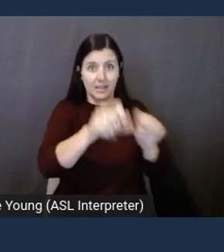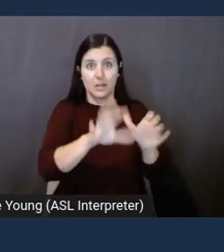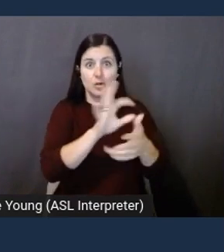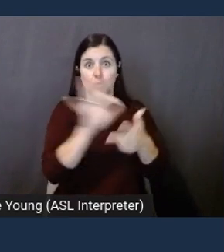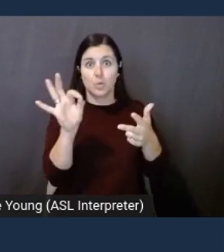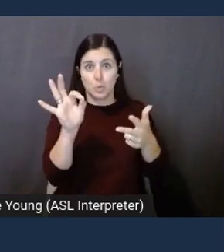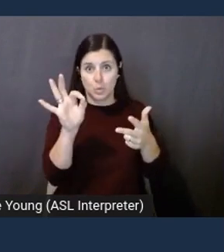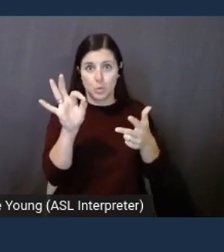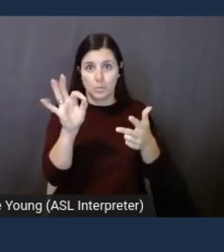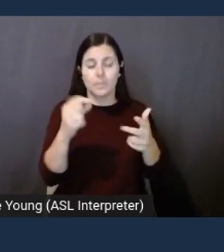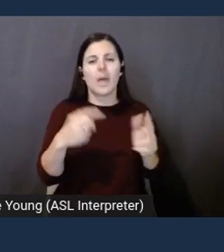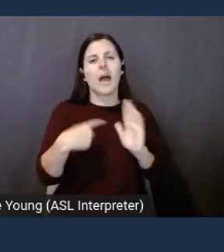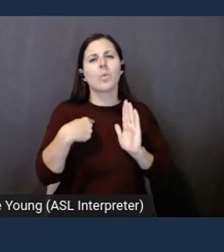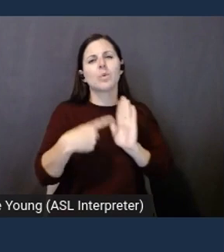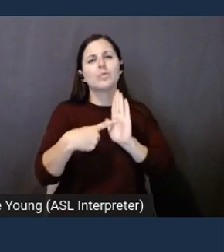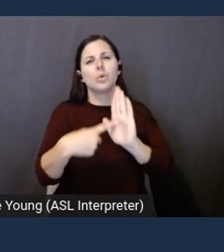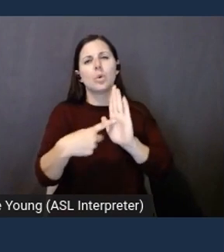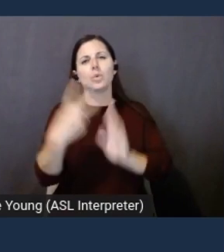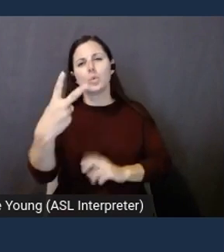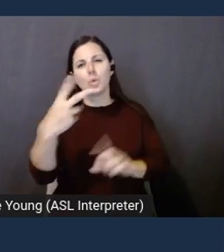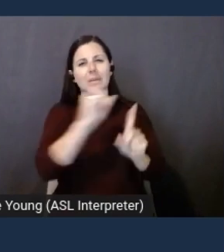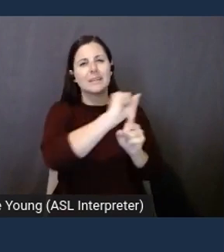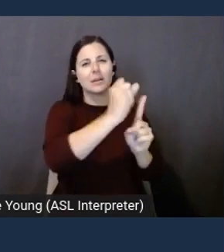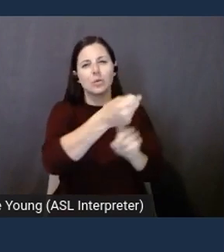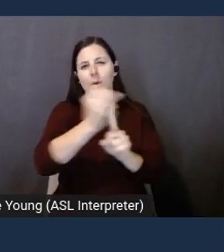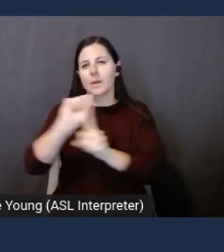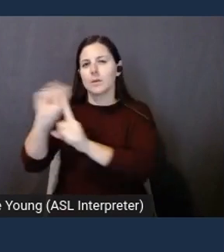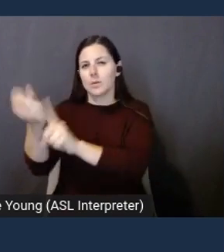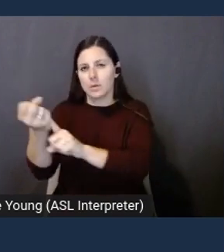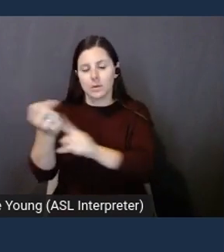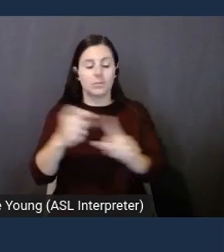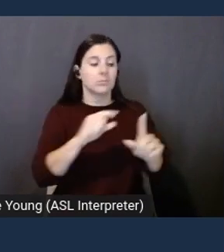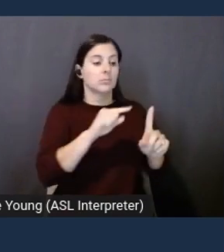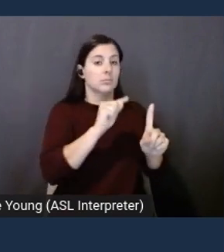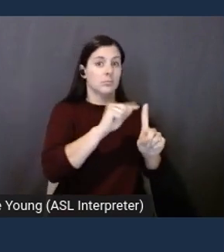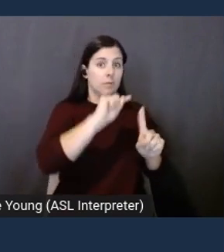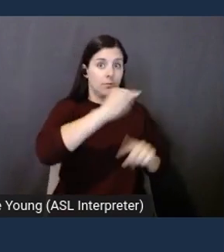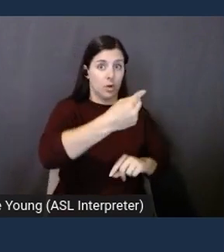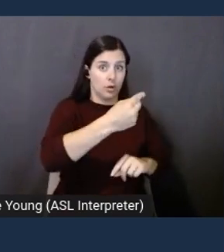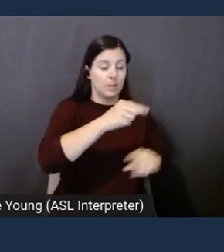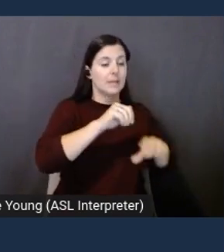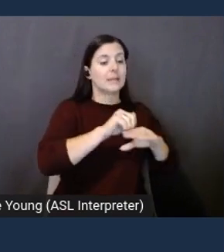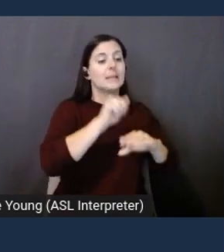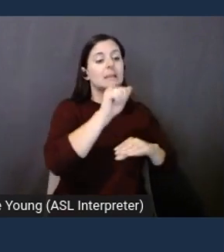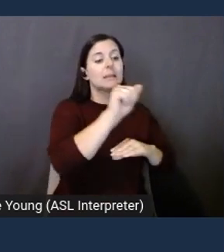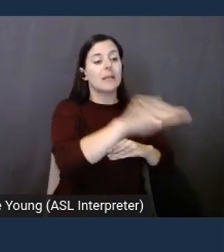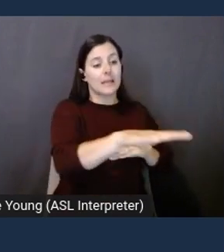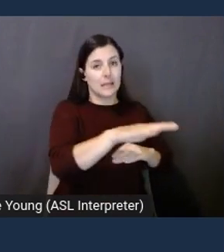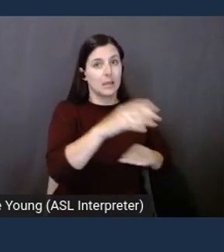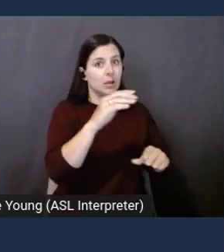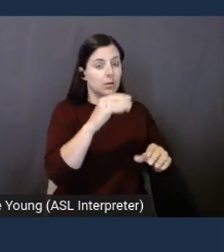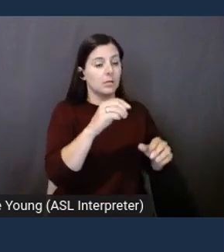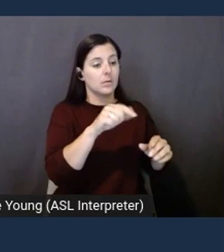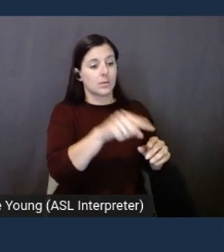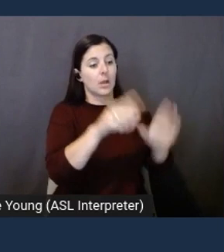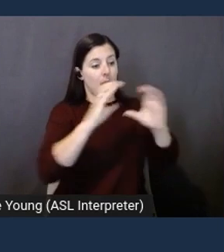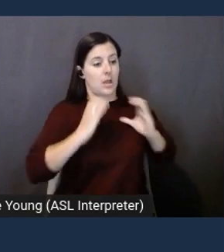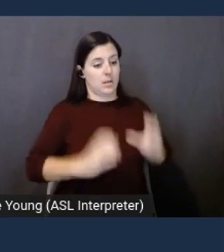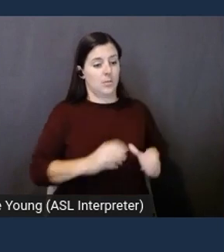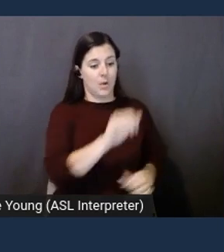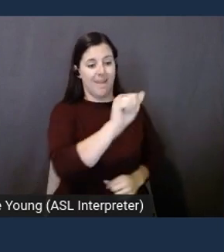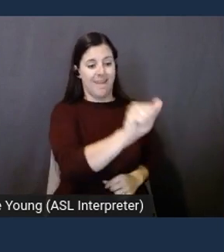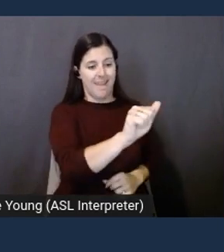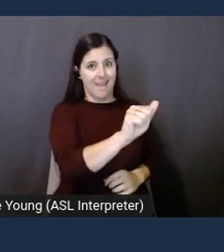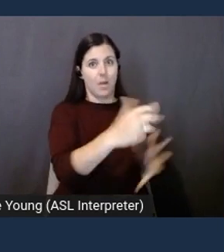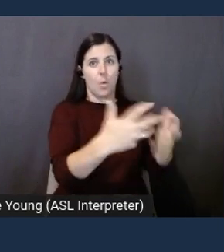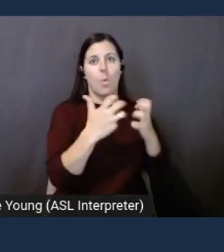scenarios today. One, sending reminder to customer A, who has chosen SMS as their channel of